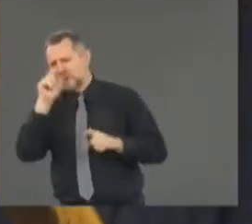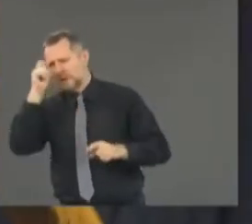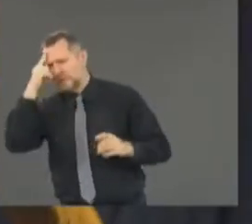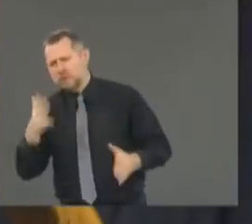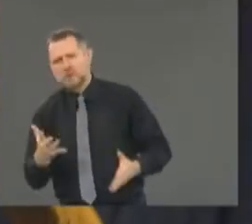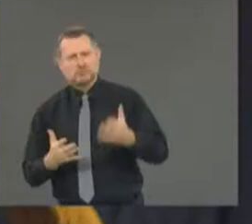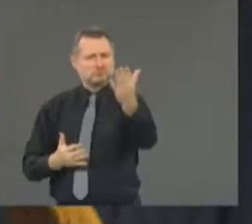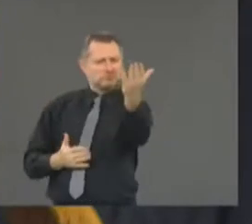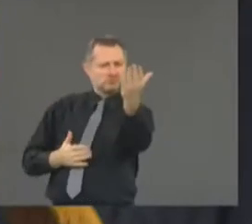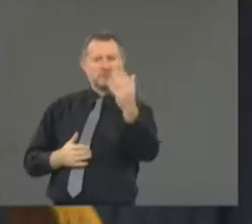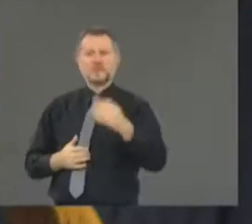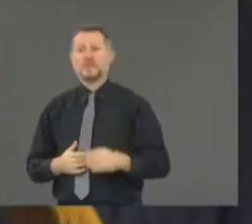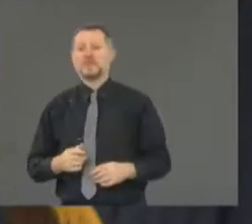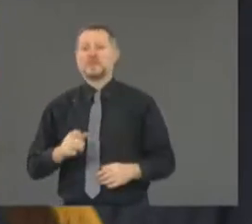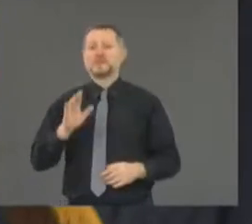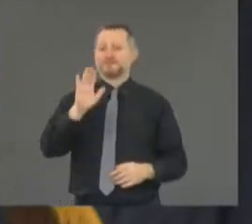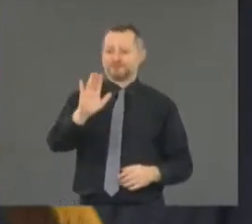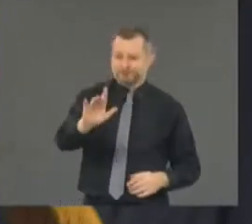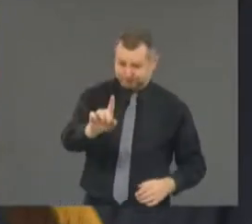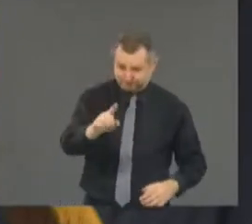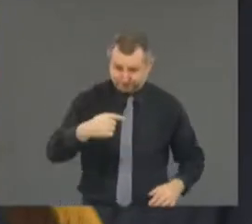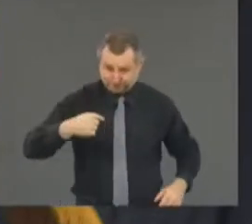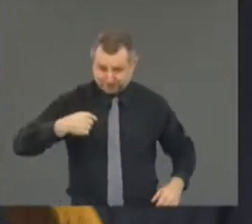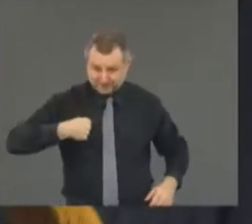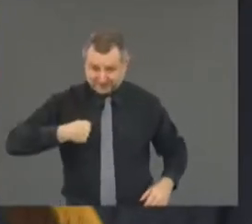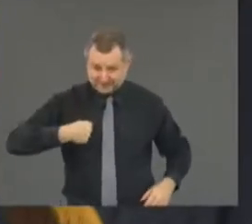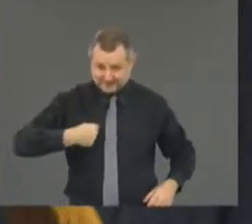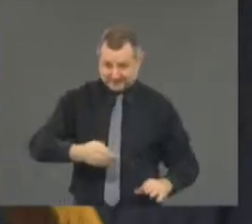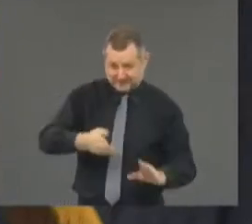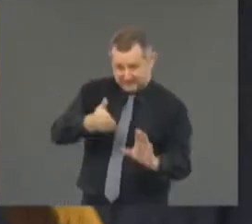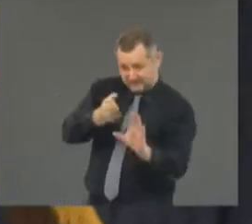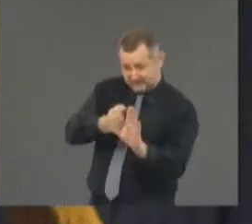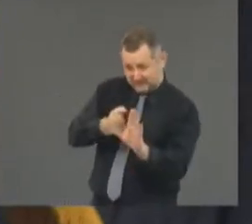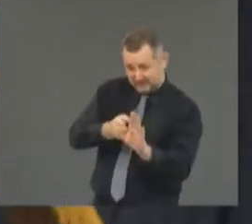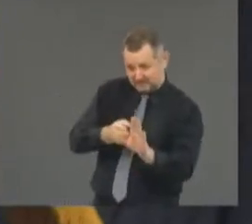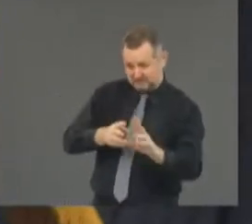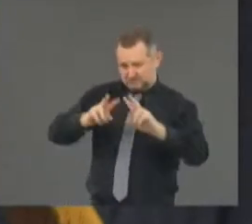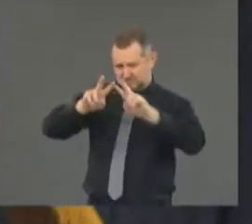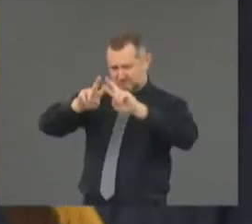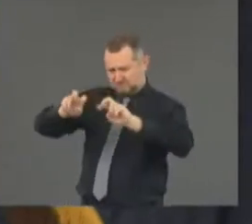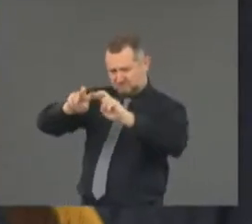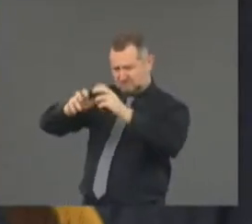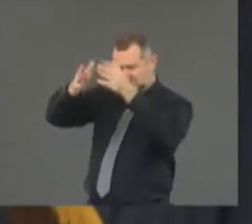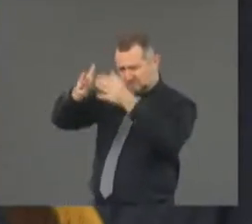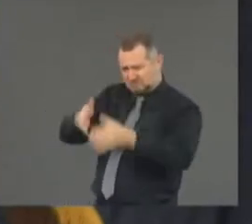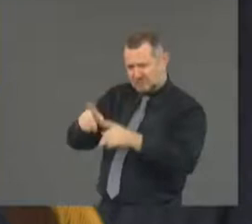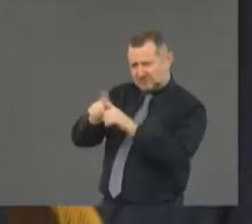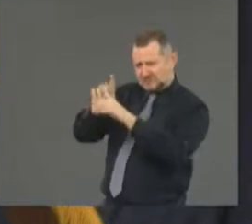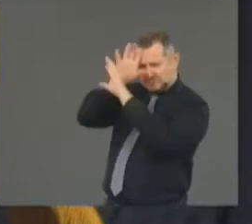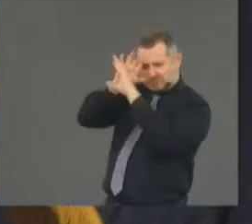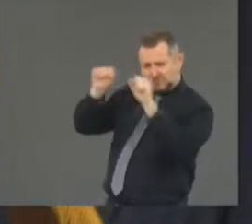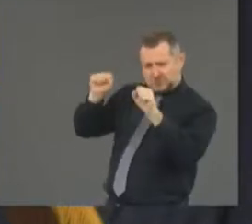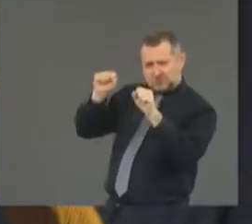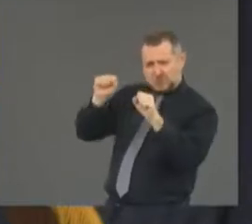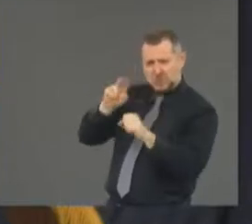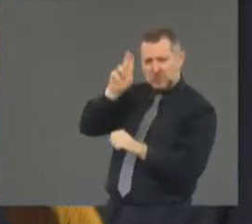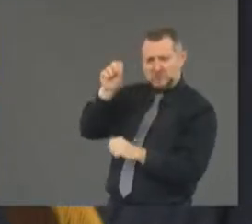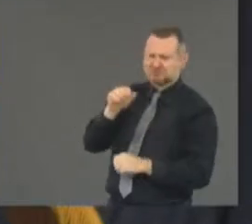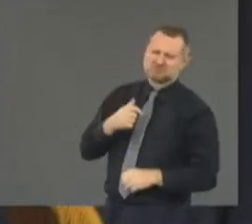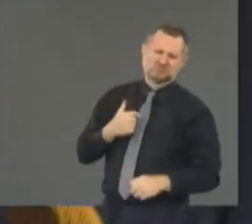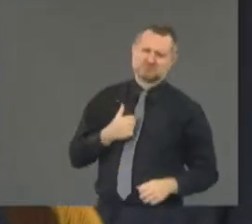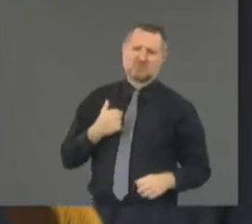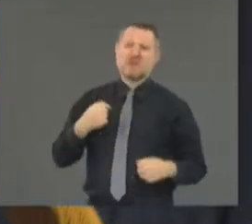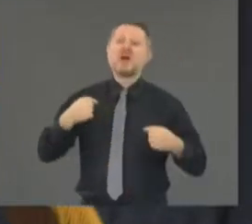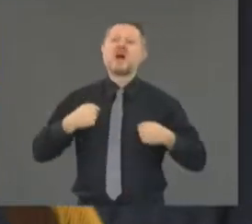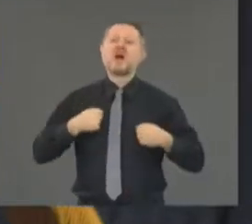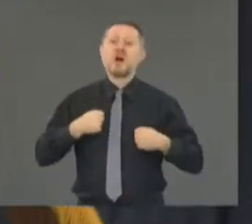psychoanalyze the president of the United States. I have a law degree. I have no medical degree, as I've told you, and I